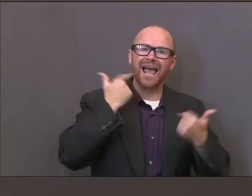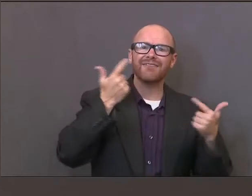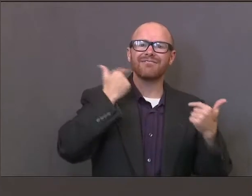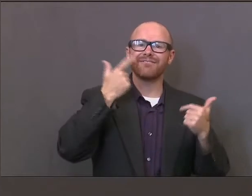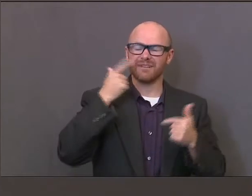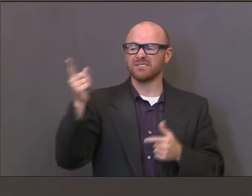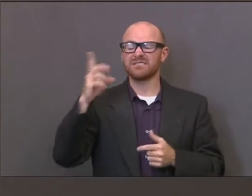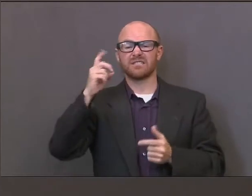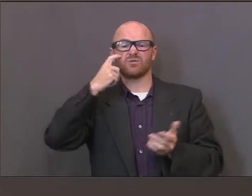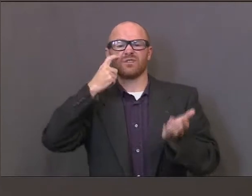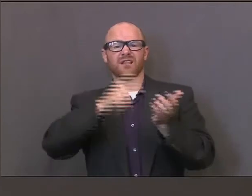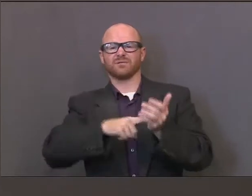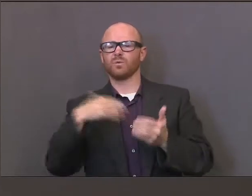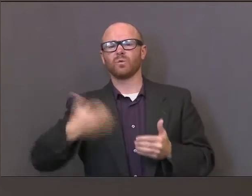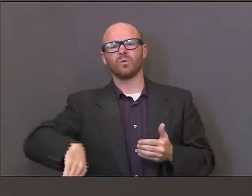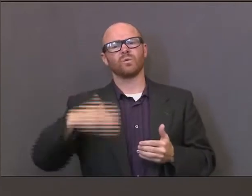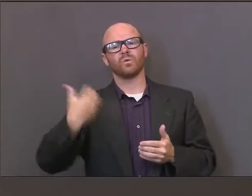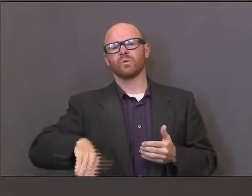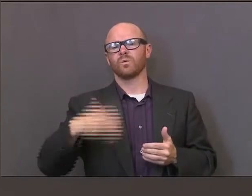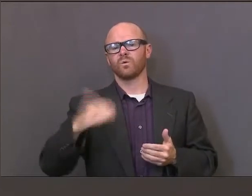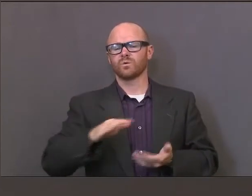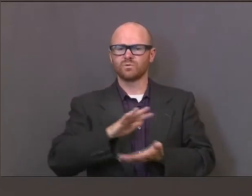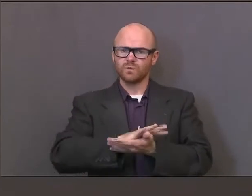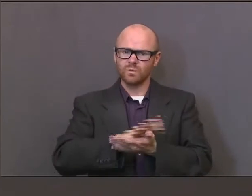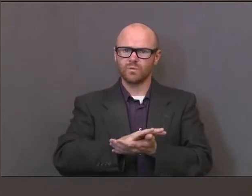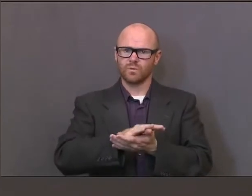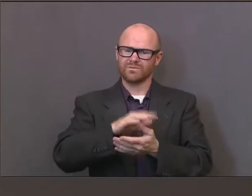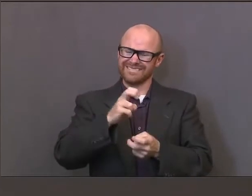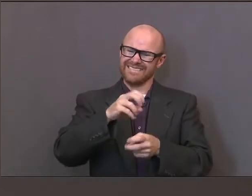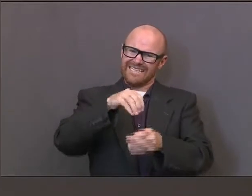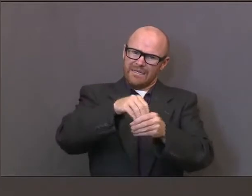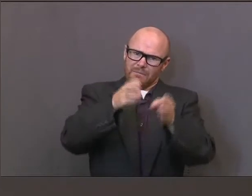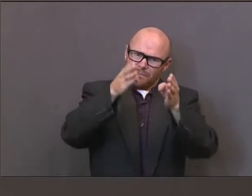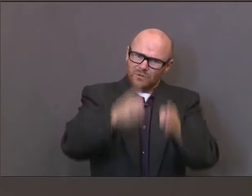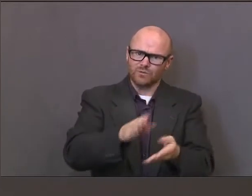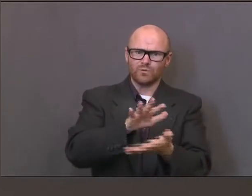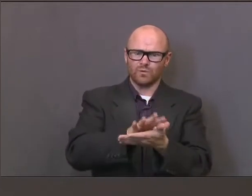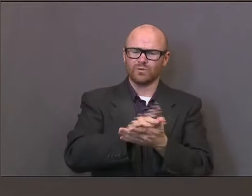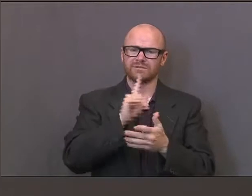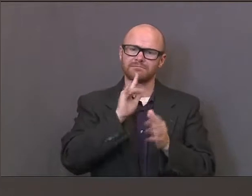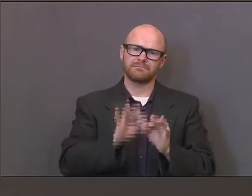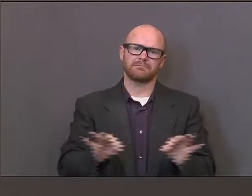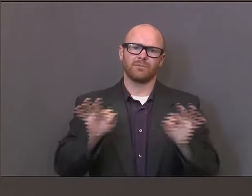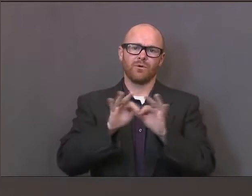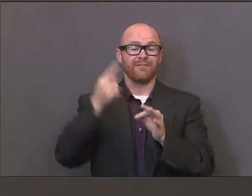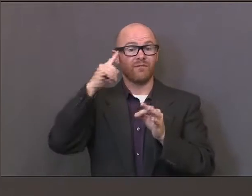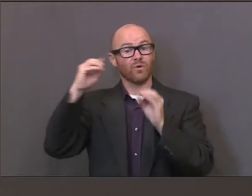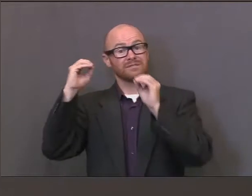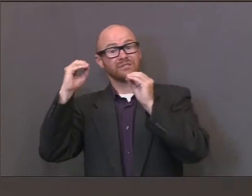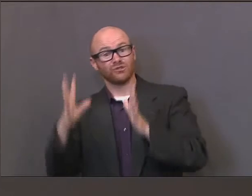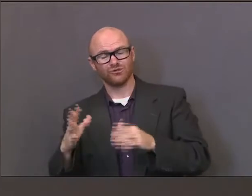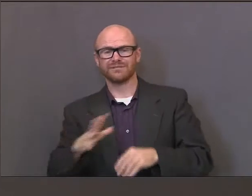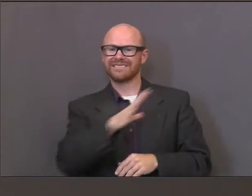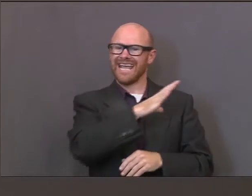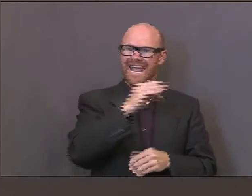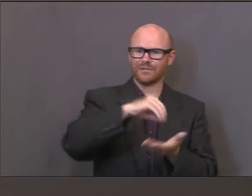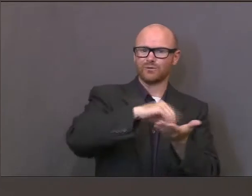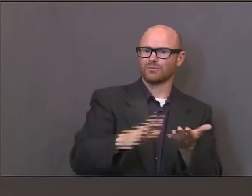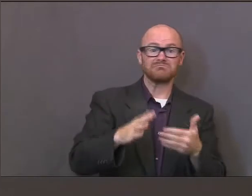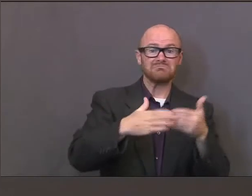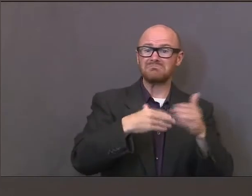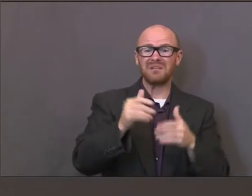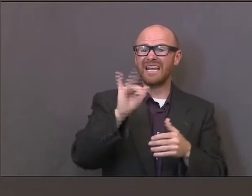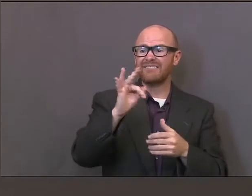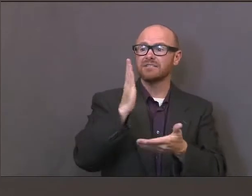made her realize the value of being in person for both the students and the educators, even if it was for just a short amount of time.